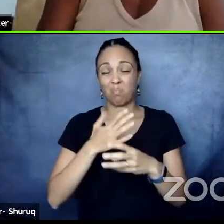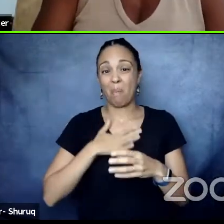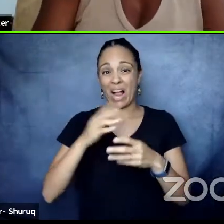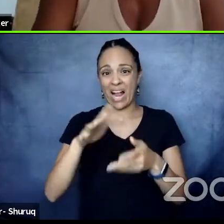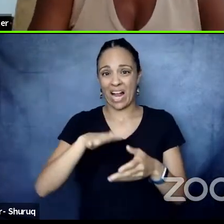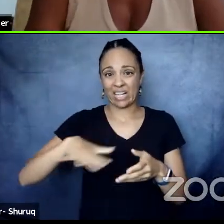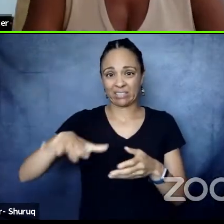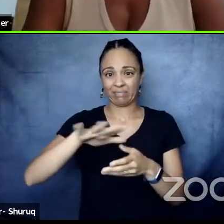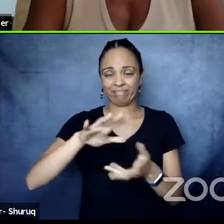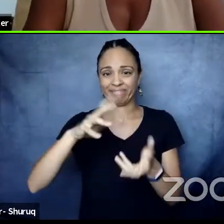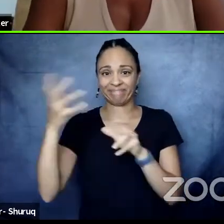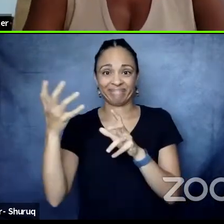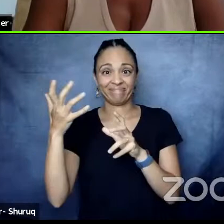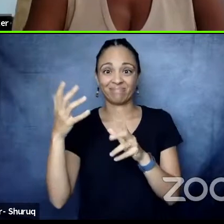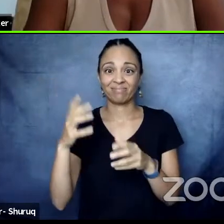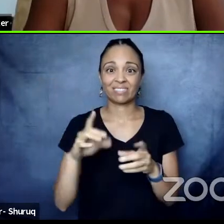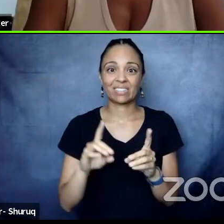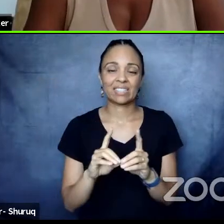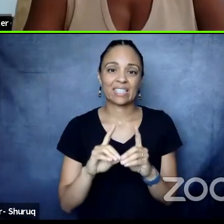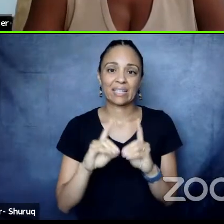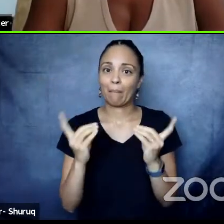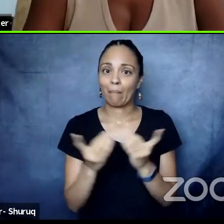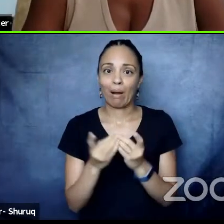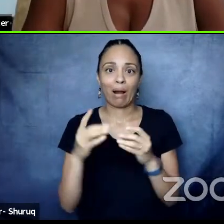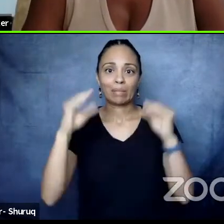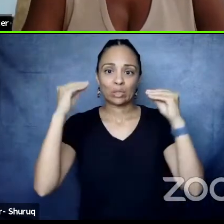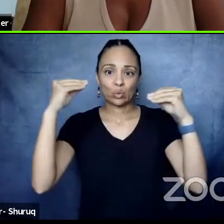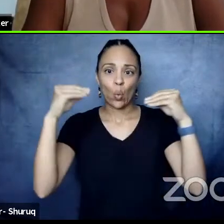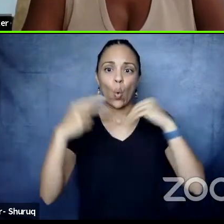stores, departments. I mean, it was just all, it was reactivated.